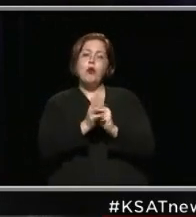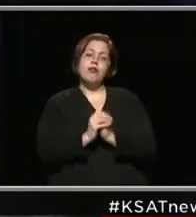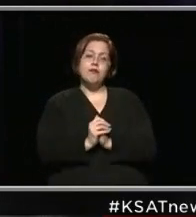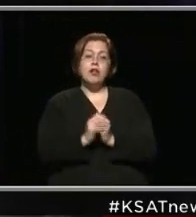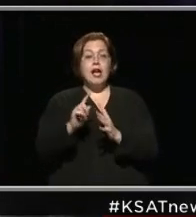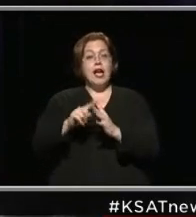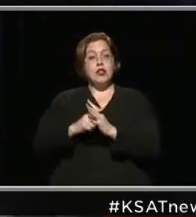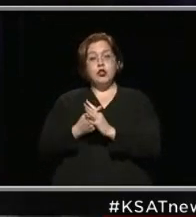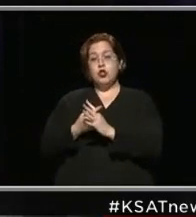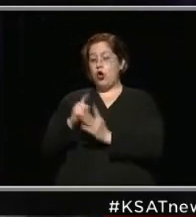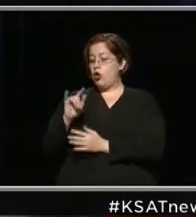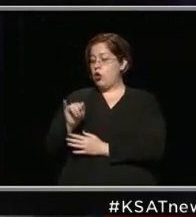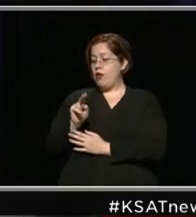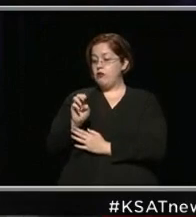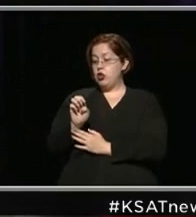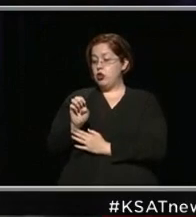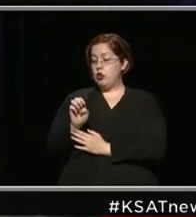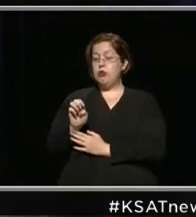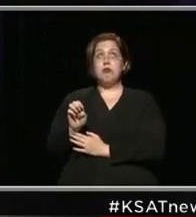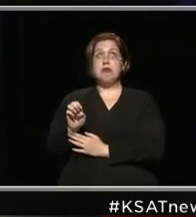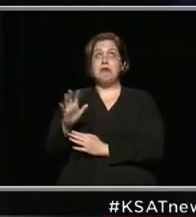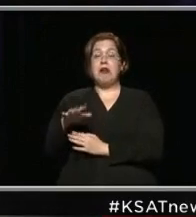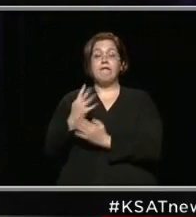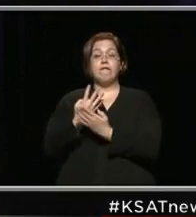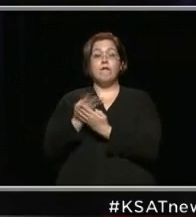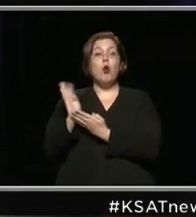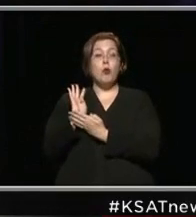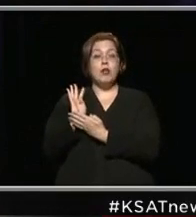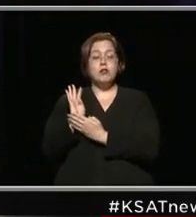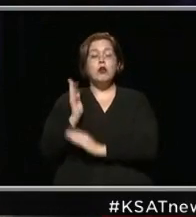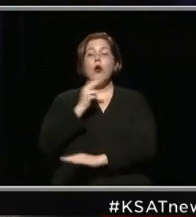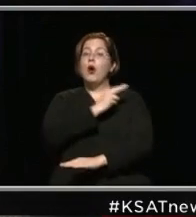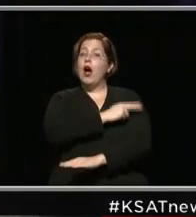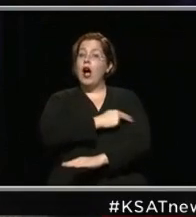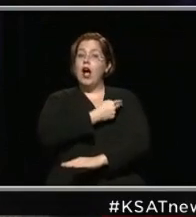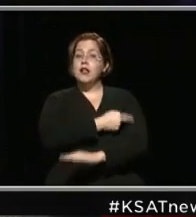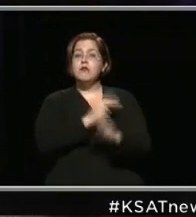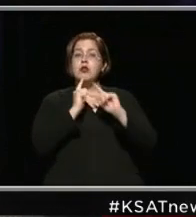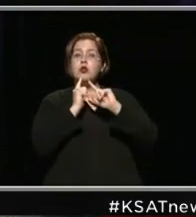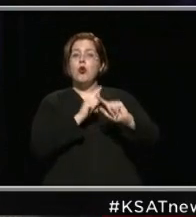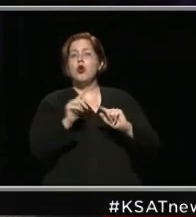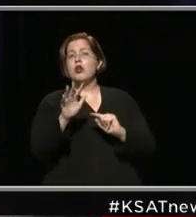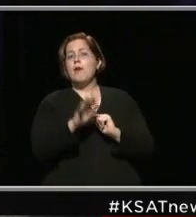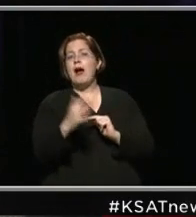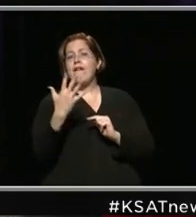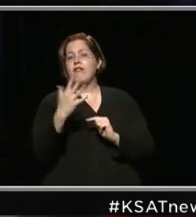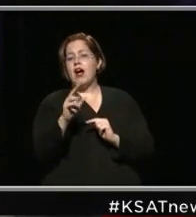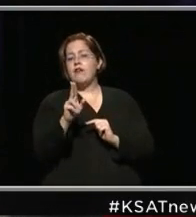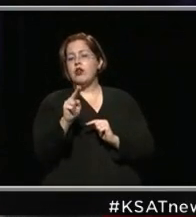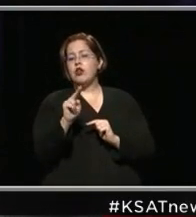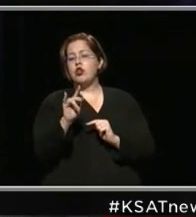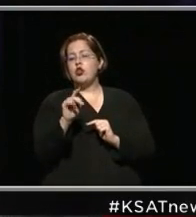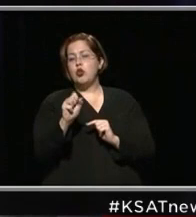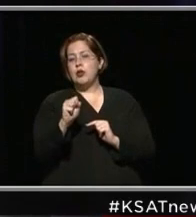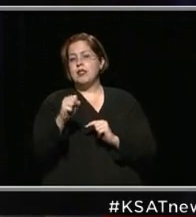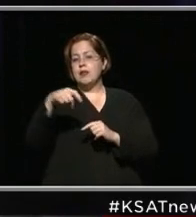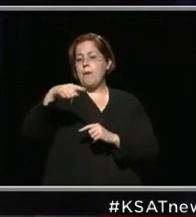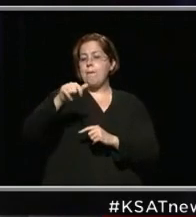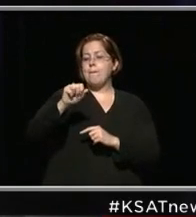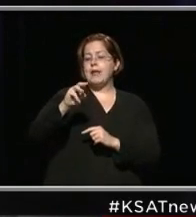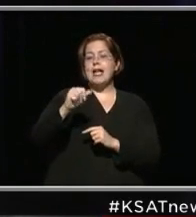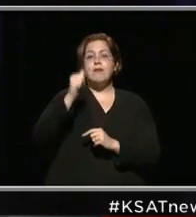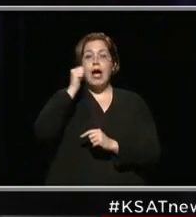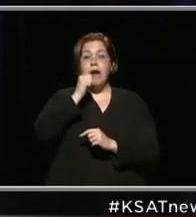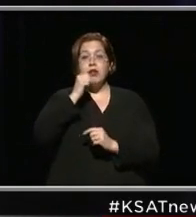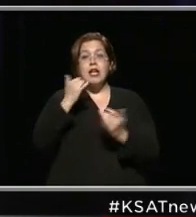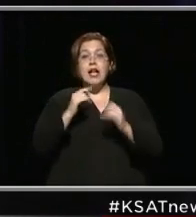start of June, which was just about four weeks ago, hospitals ordered about five units of plasma per day. They're now